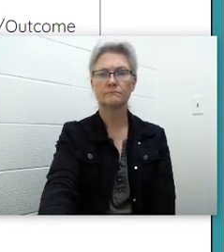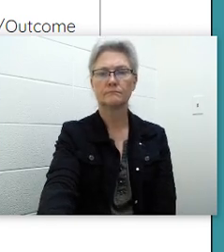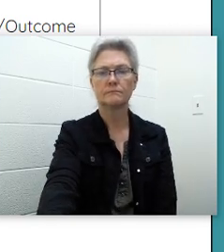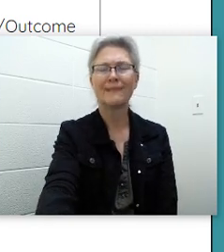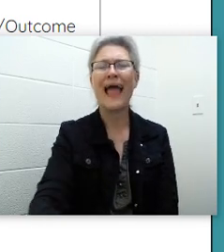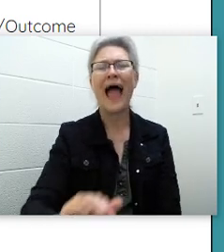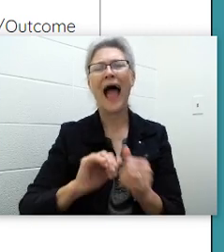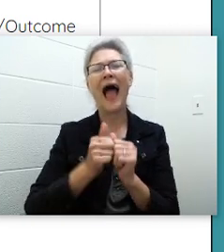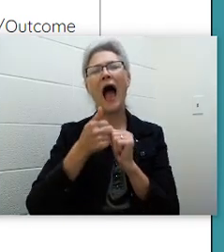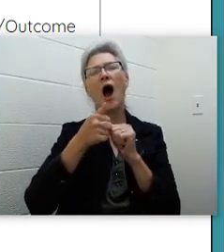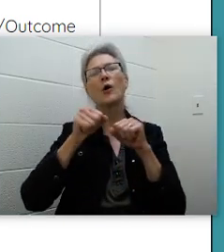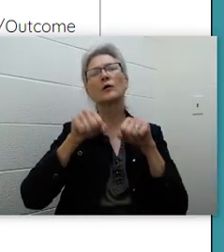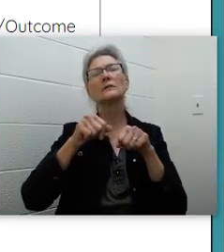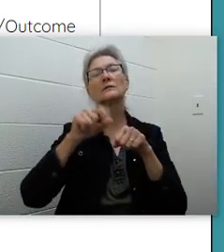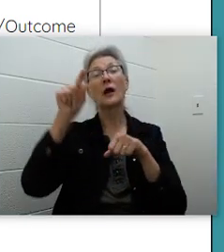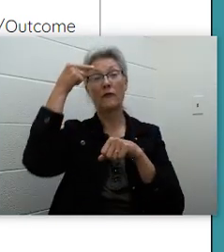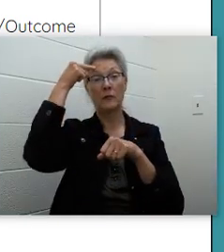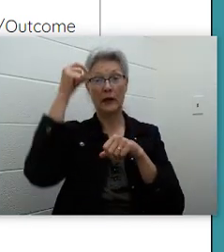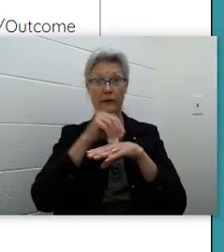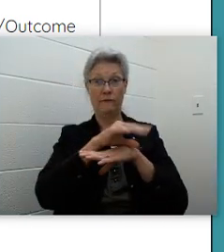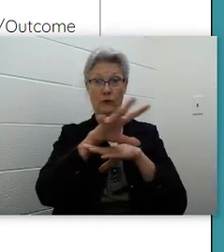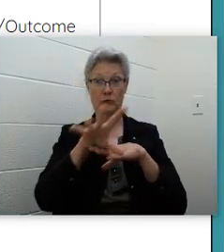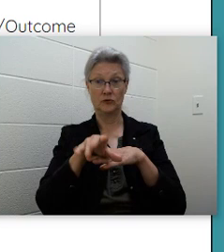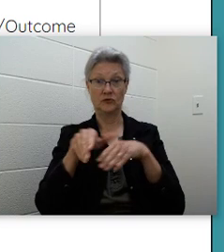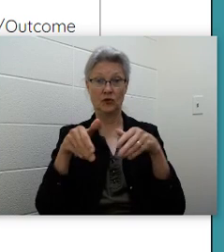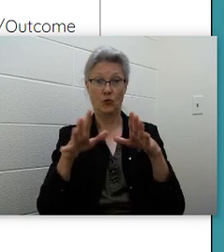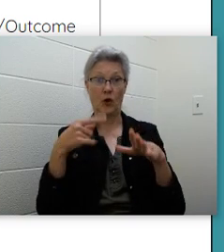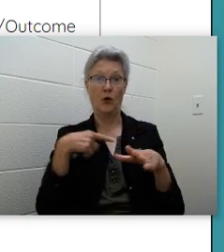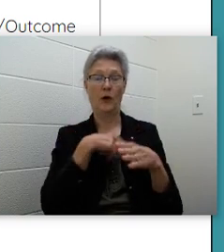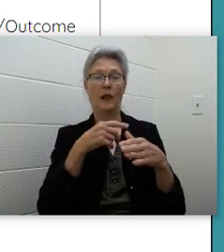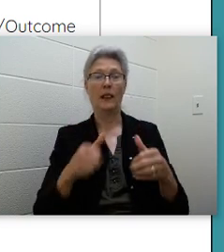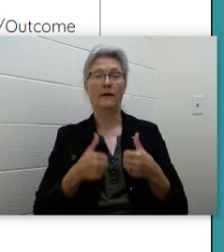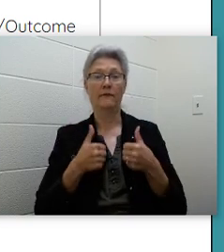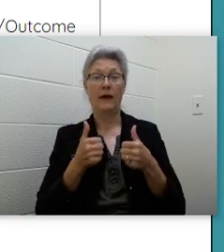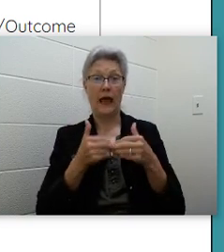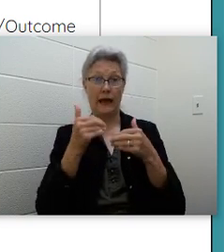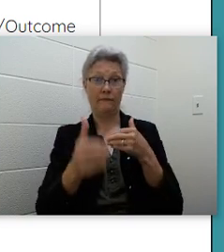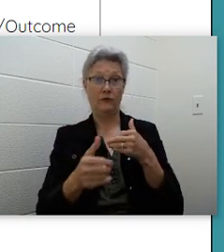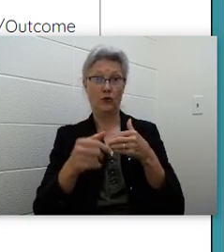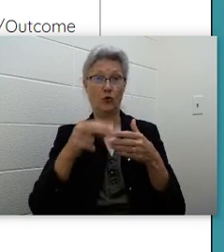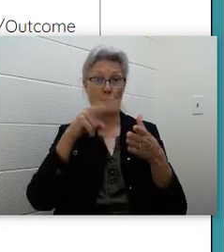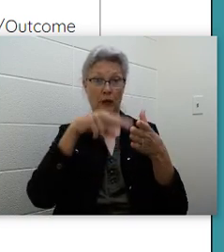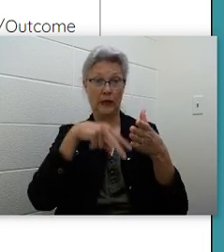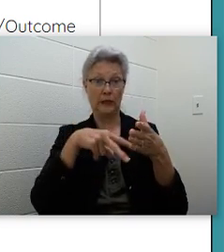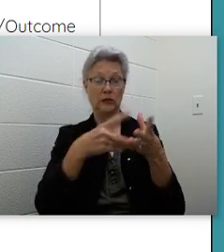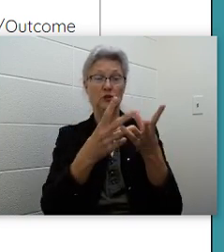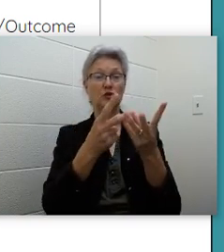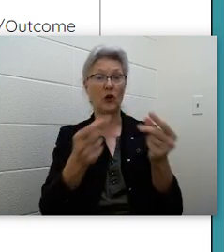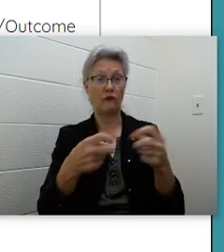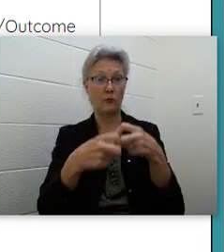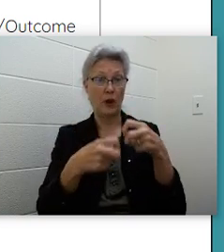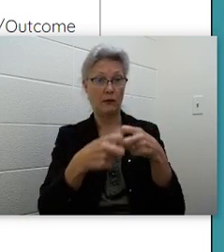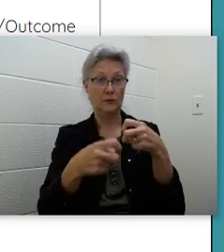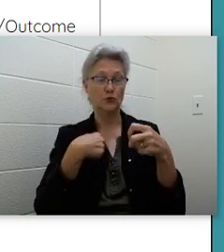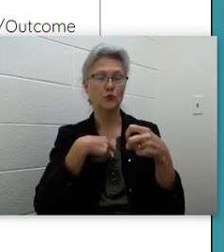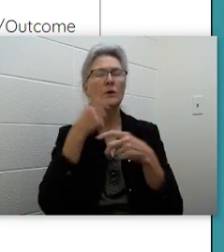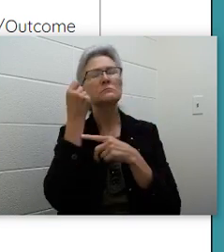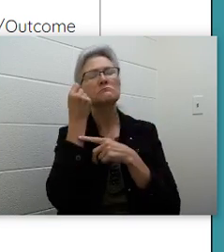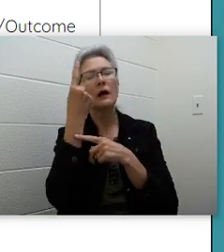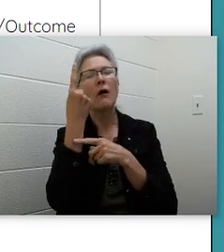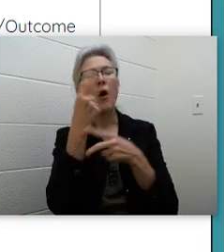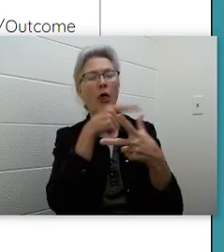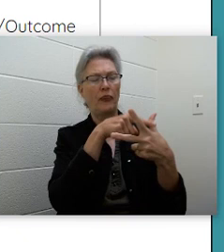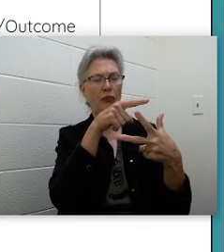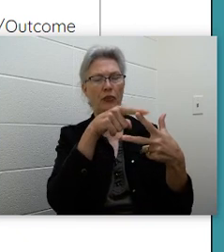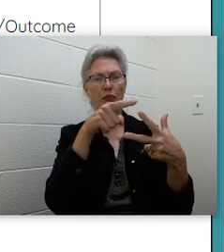How can government influence the way we live? After reading Solving Problems, we realized that all three